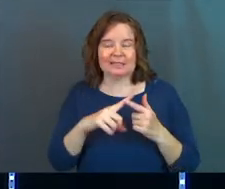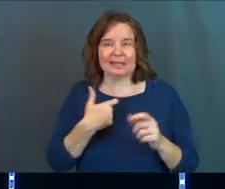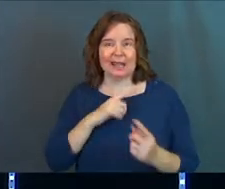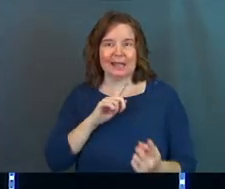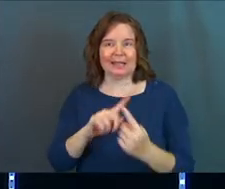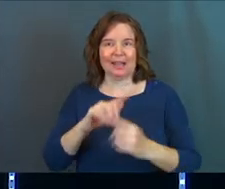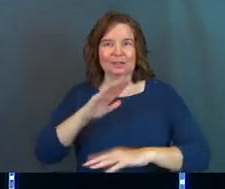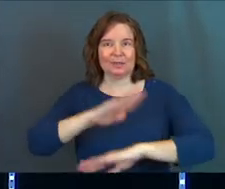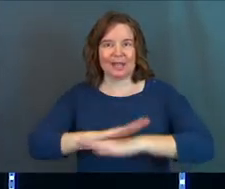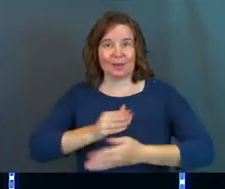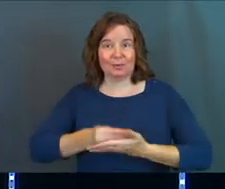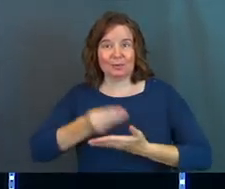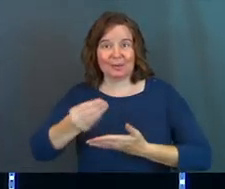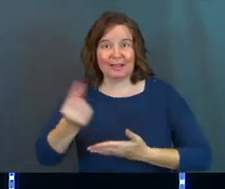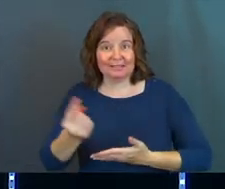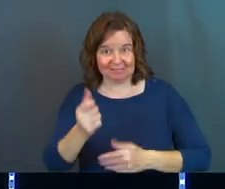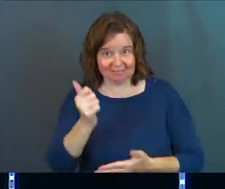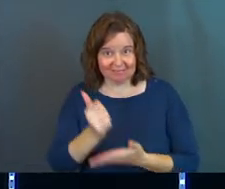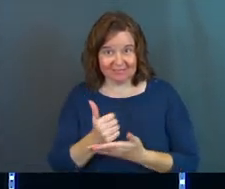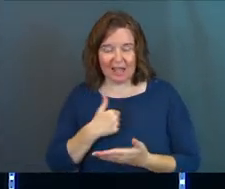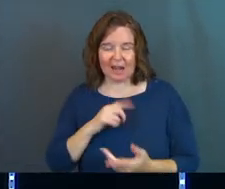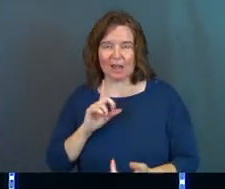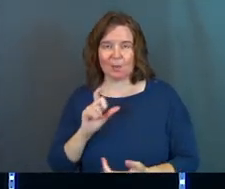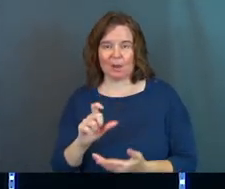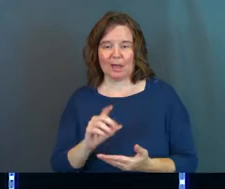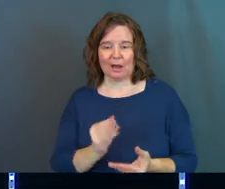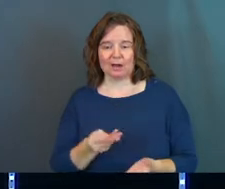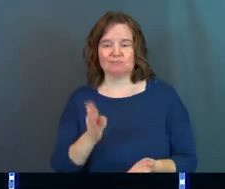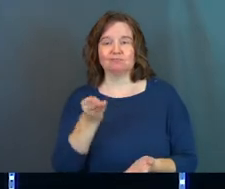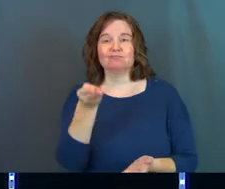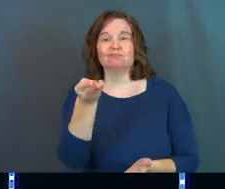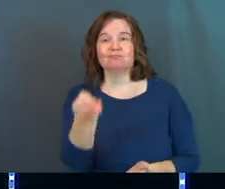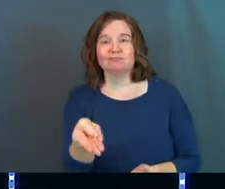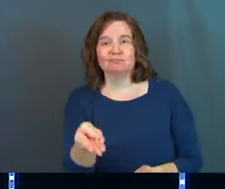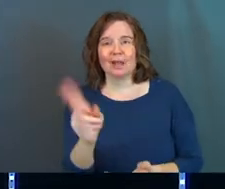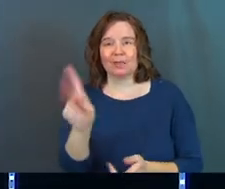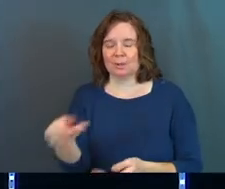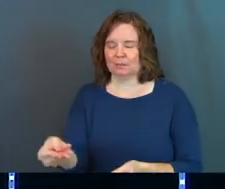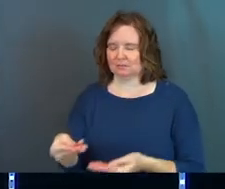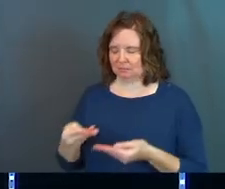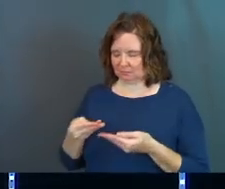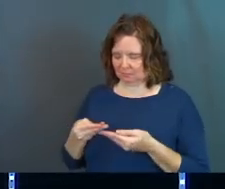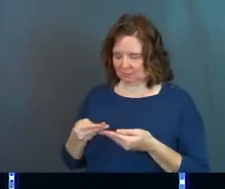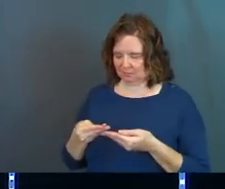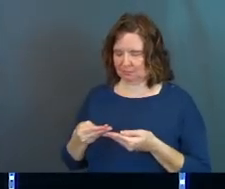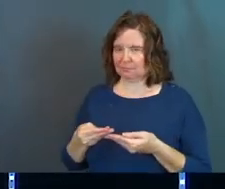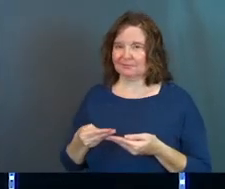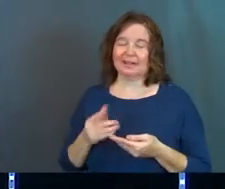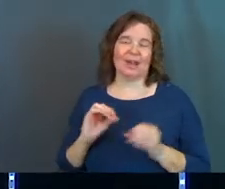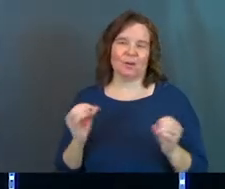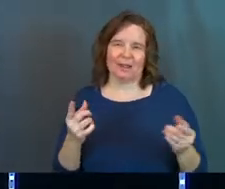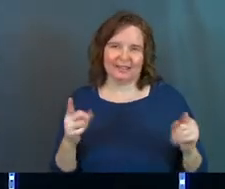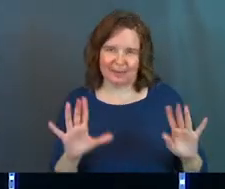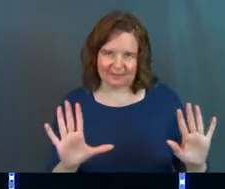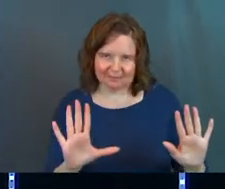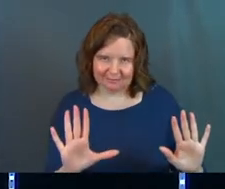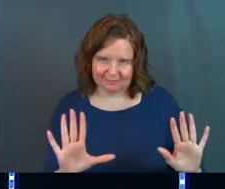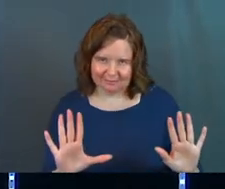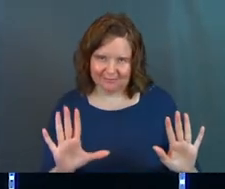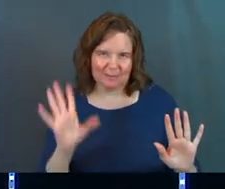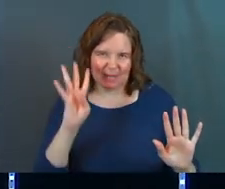I got to that counter, amen, and I went and I put it across, and that person would have said to me, now none of this happened.